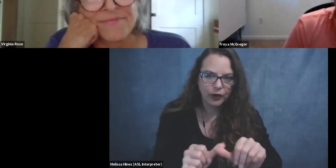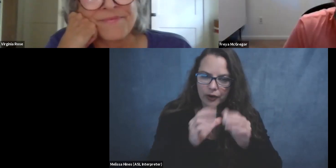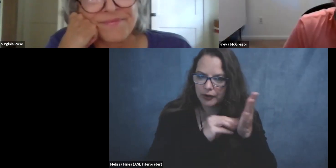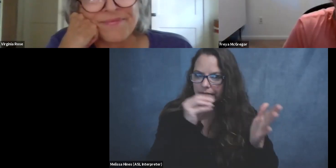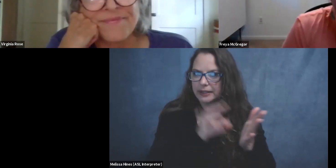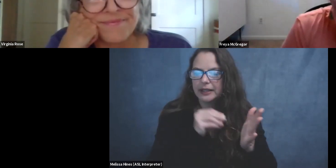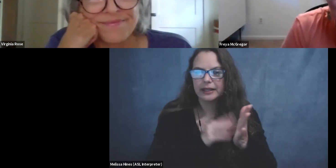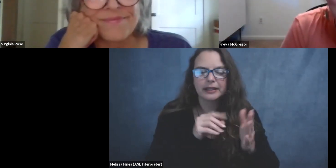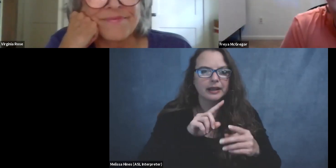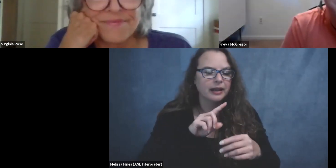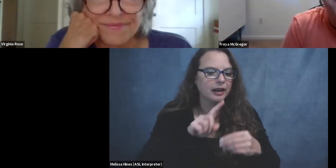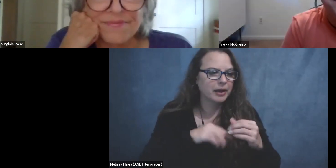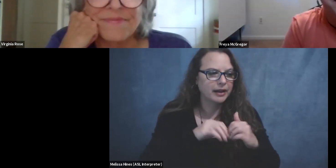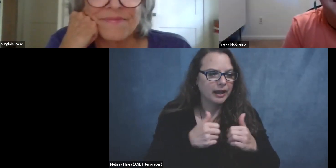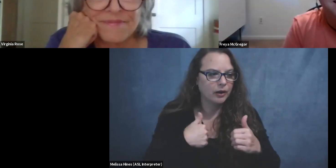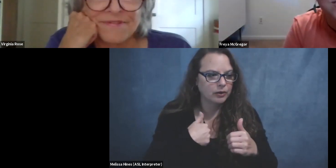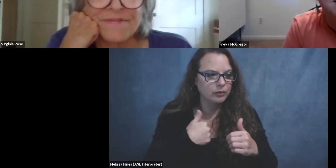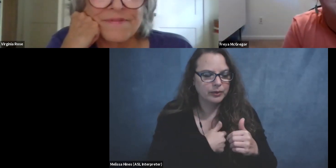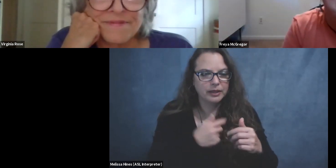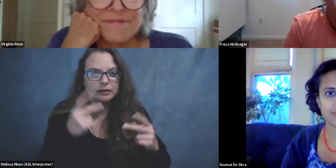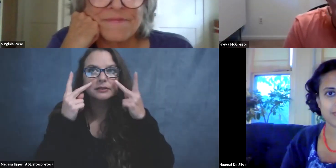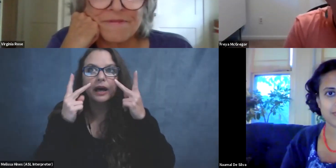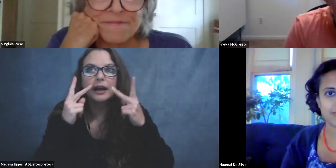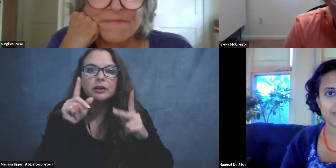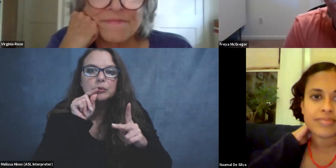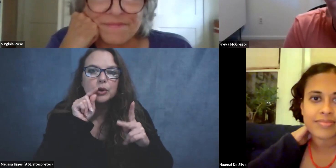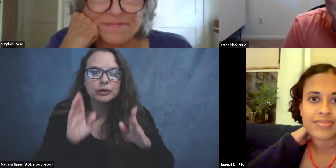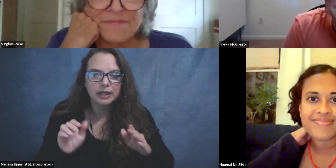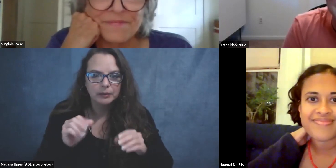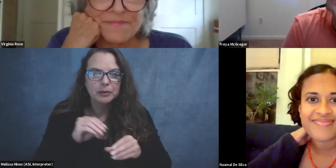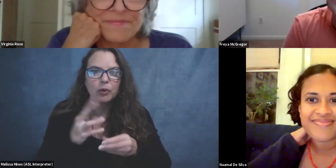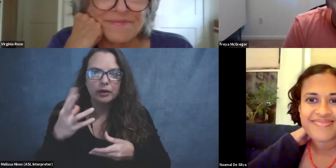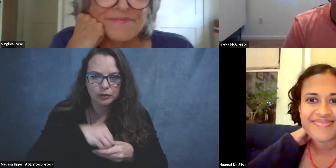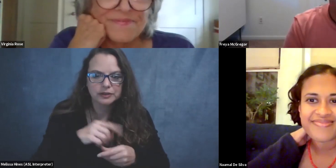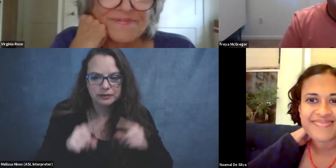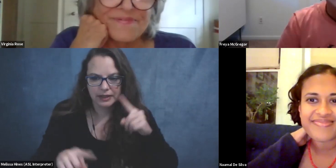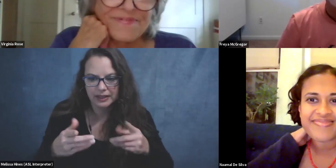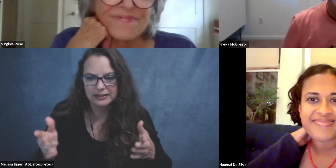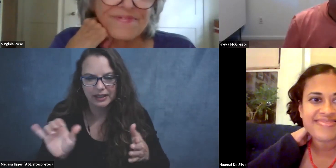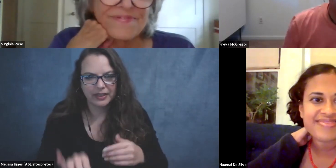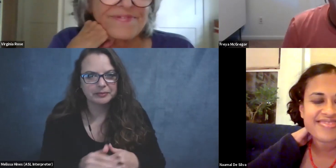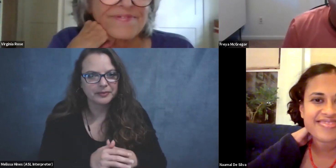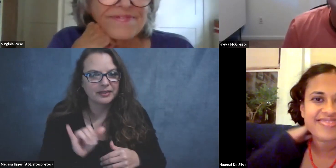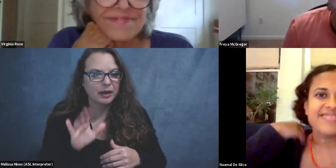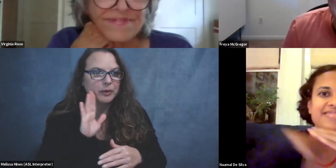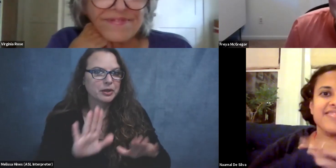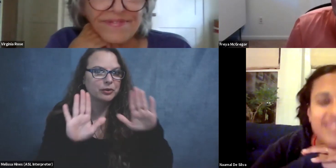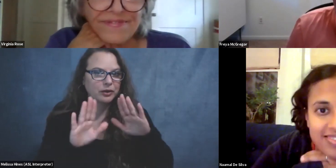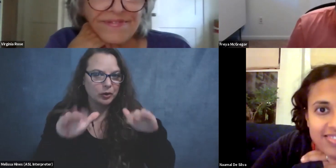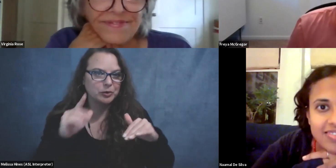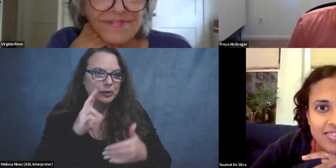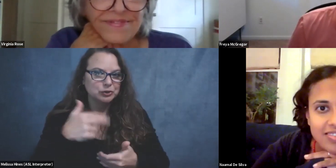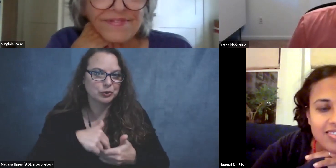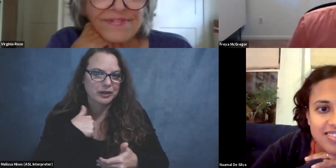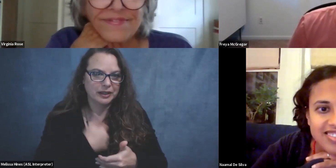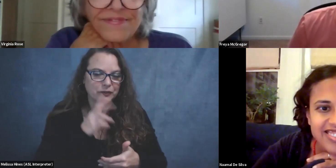about how we can sighted birders can be more welcoming and inclusive and all kinds of things like that. So that's going to be great. We hope you'll join us